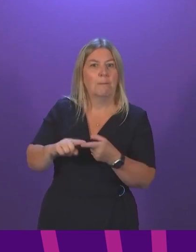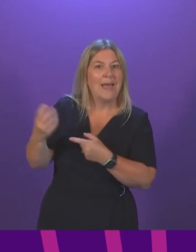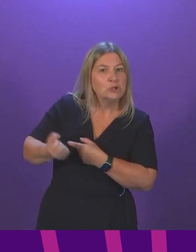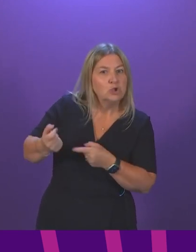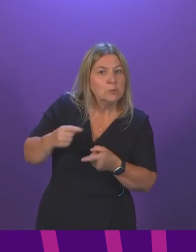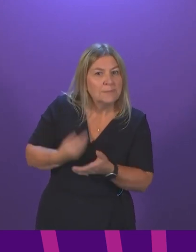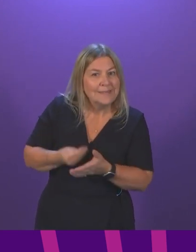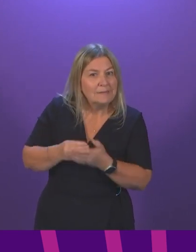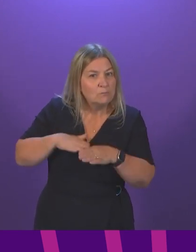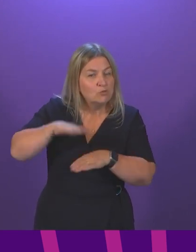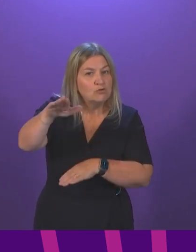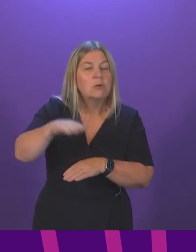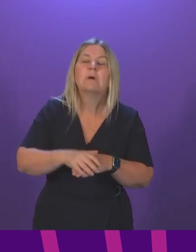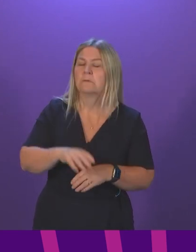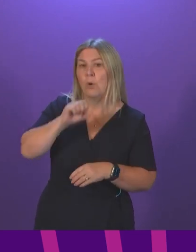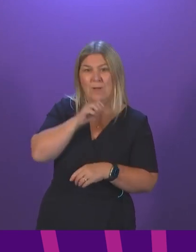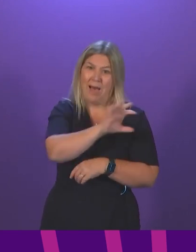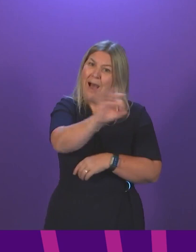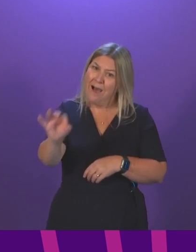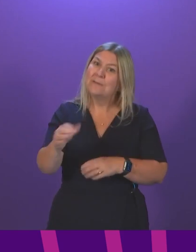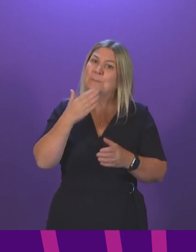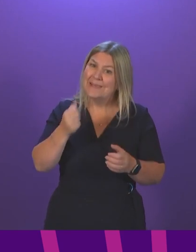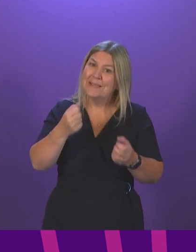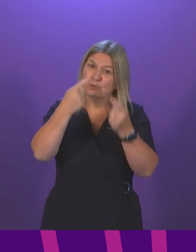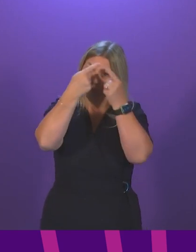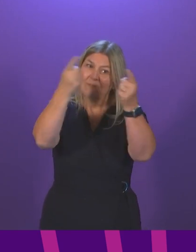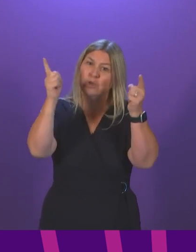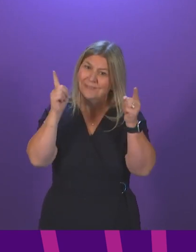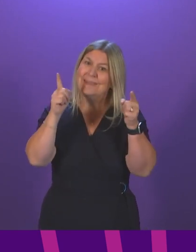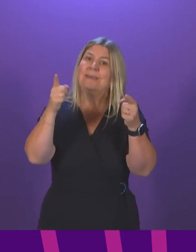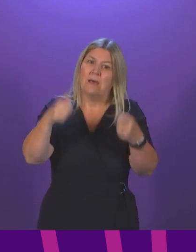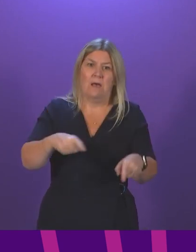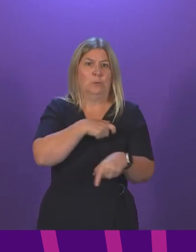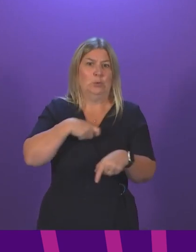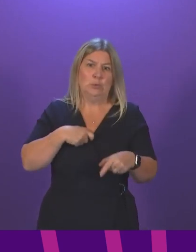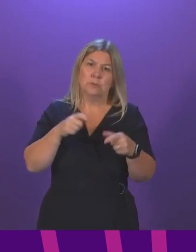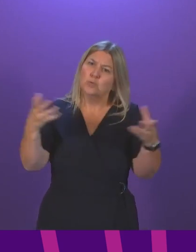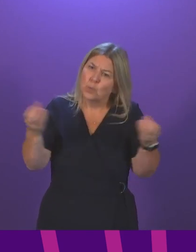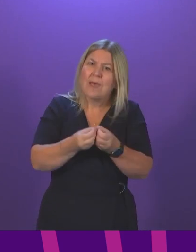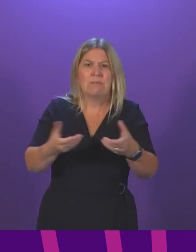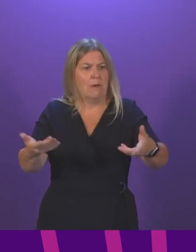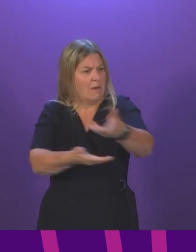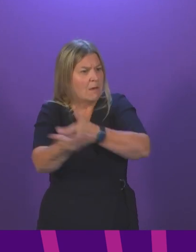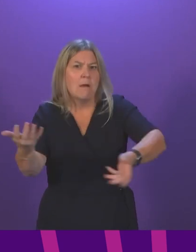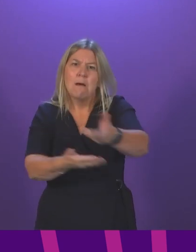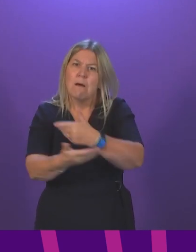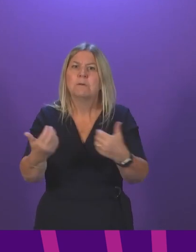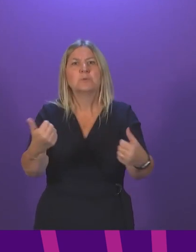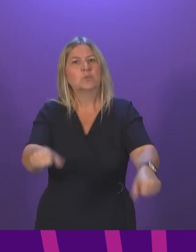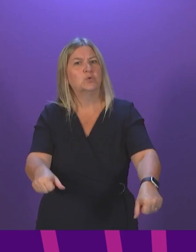So I will unequivocally call on our universities and trade unions to get round the table and find solutions. Ross Greer.